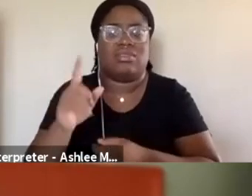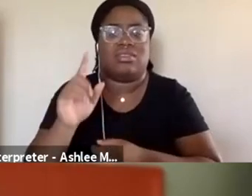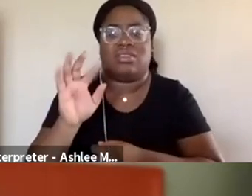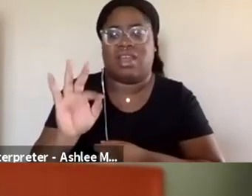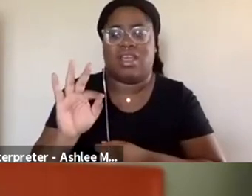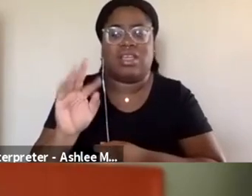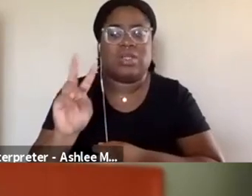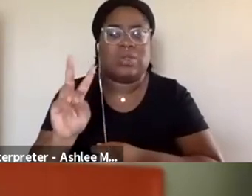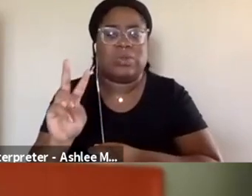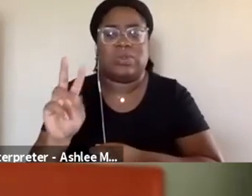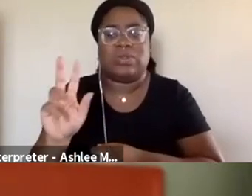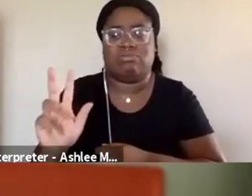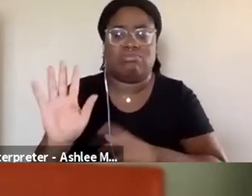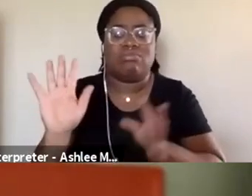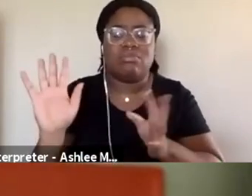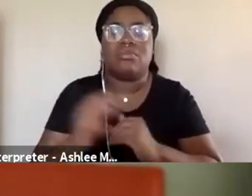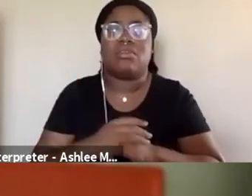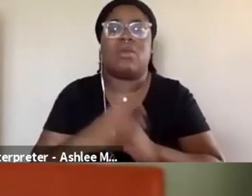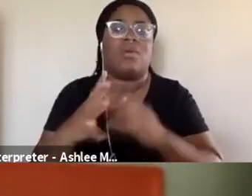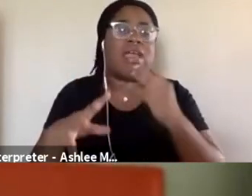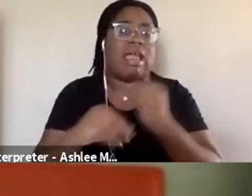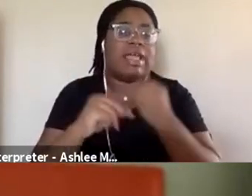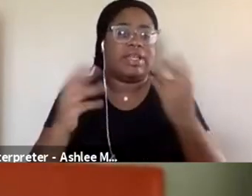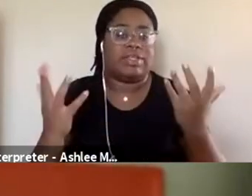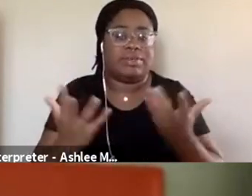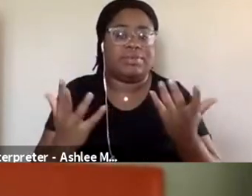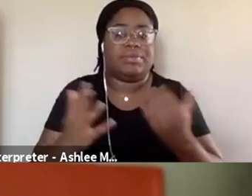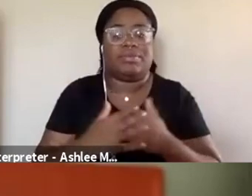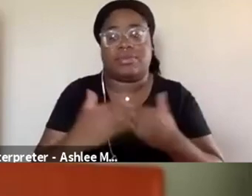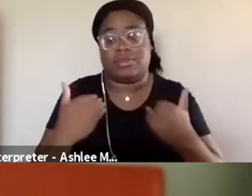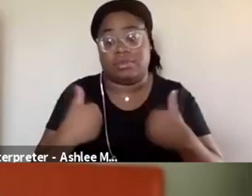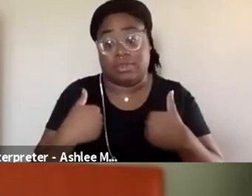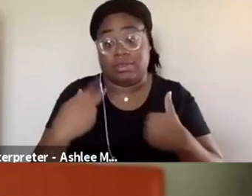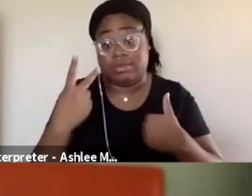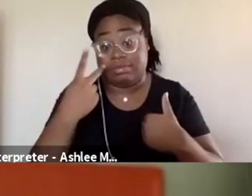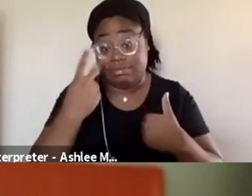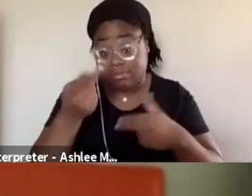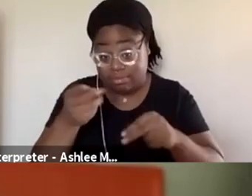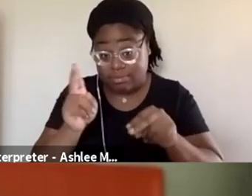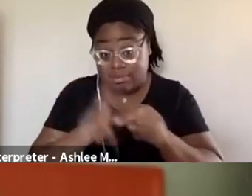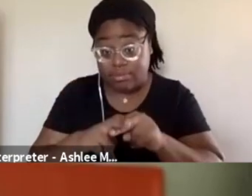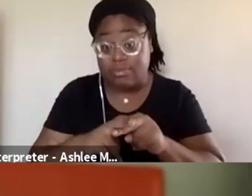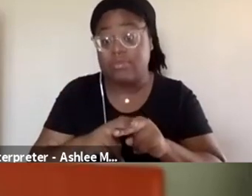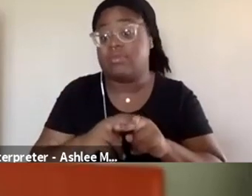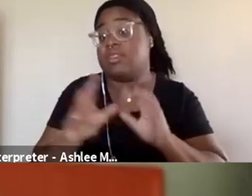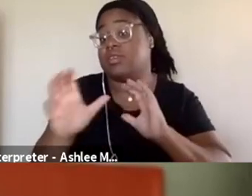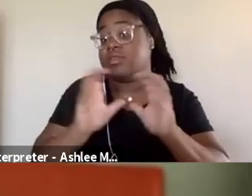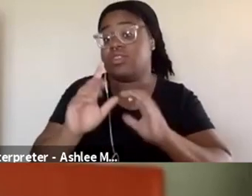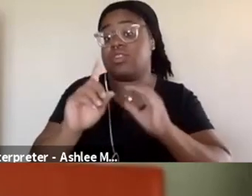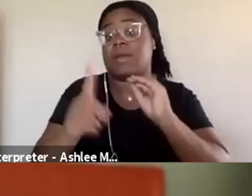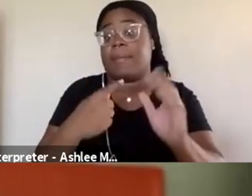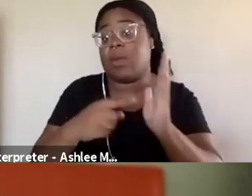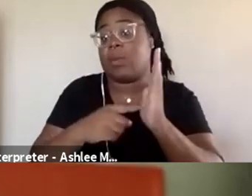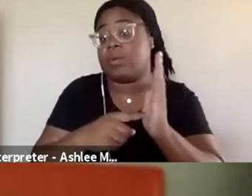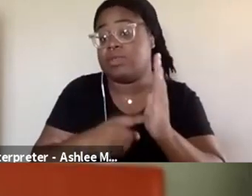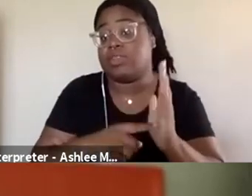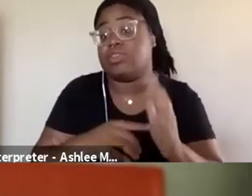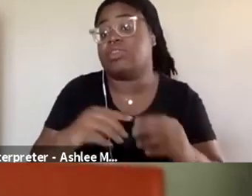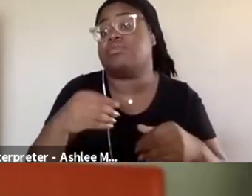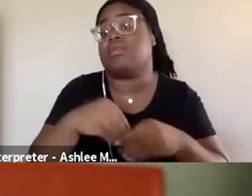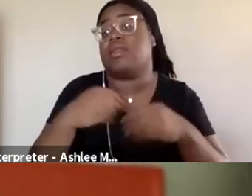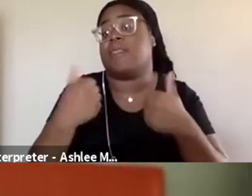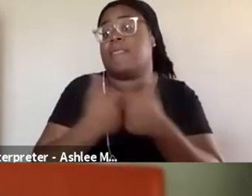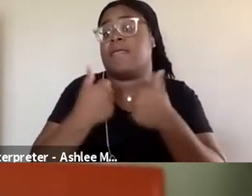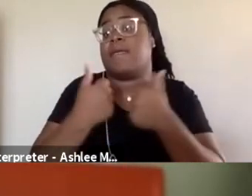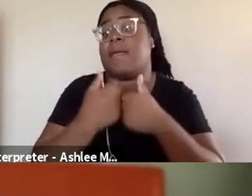So I just want to add here that like, while we have seen an increase in the conversations around representation in gaming, and